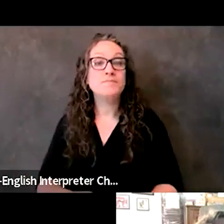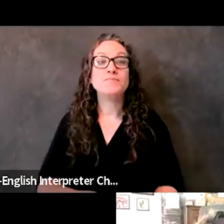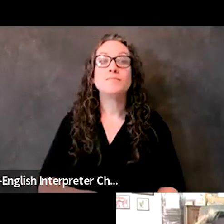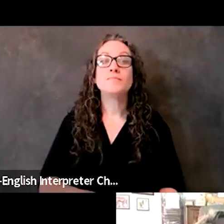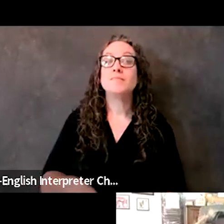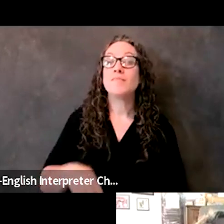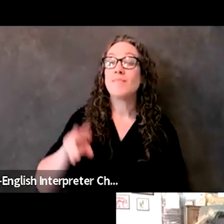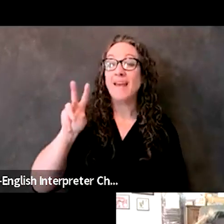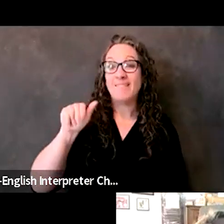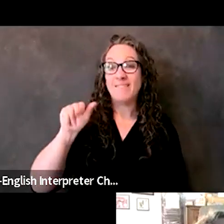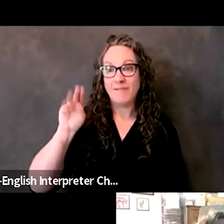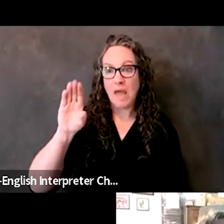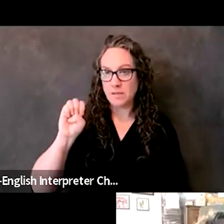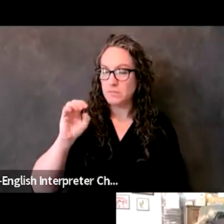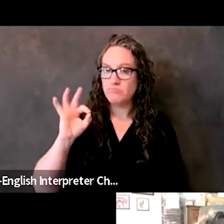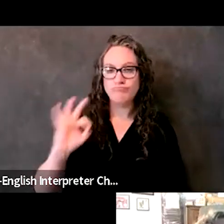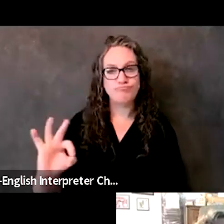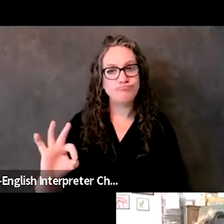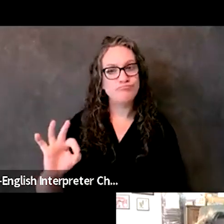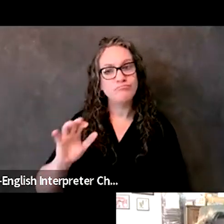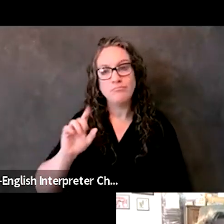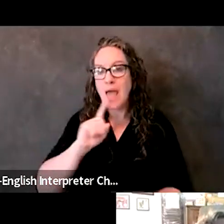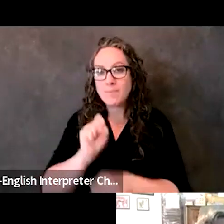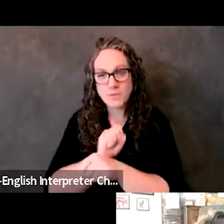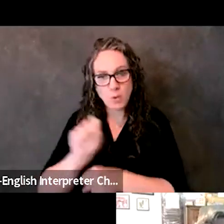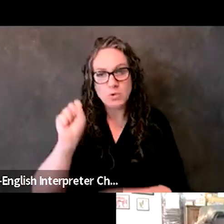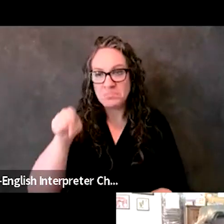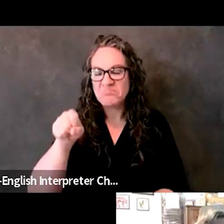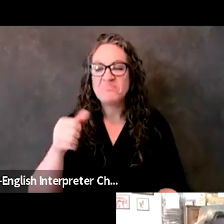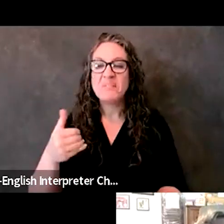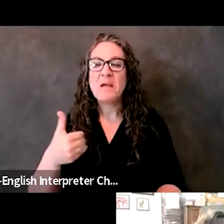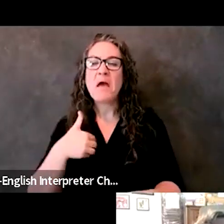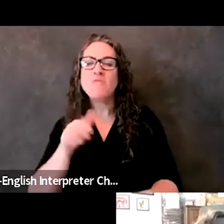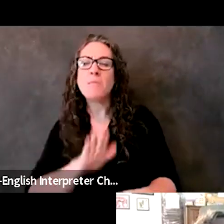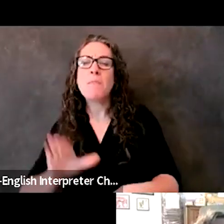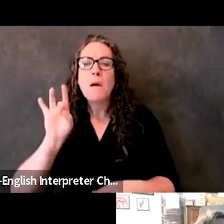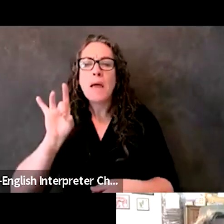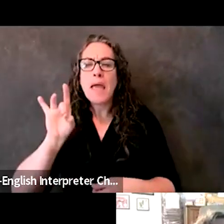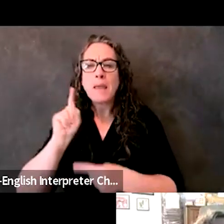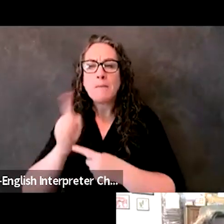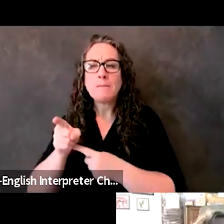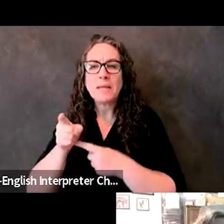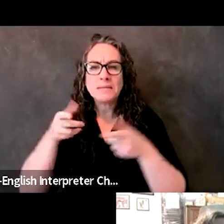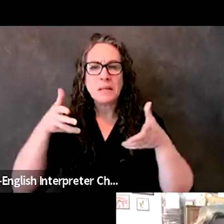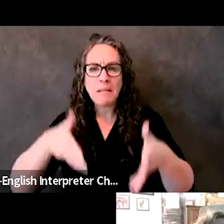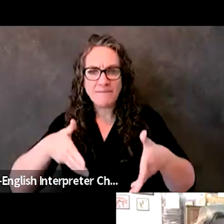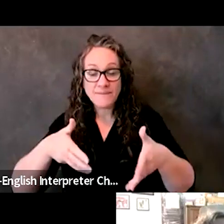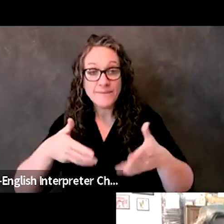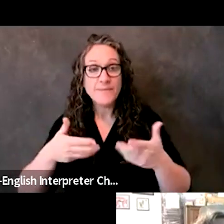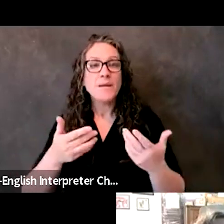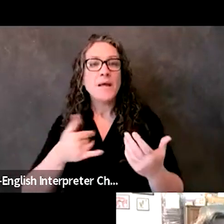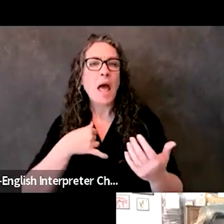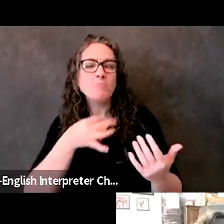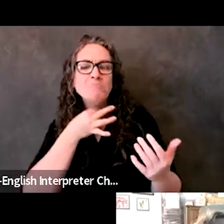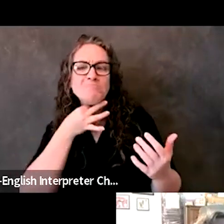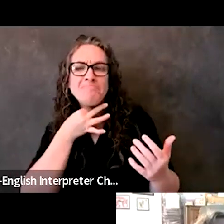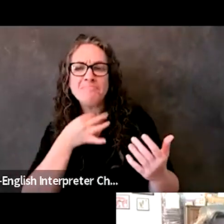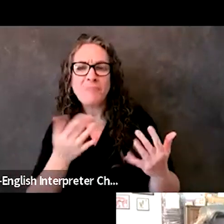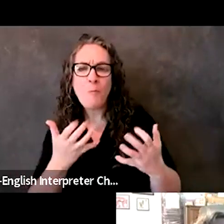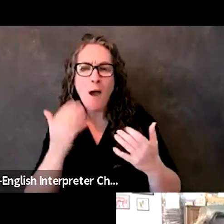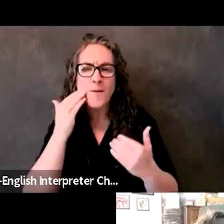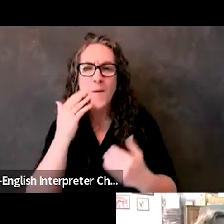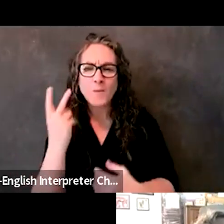eight minutes left. Uh, I want to know really kind of two things. One,